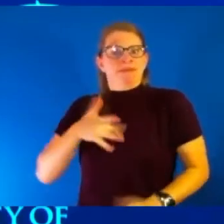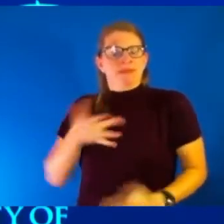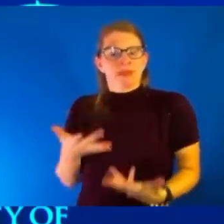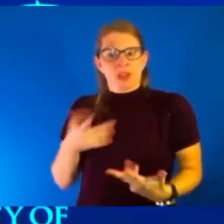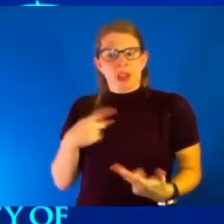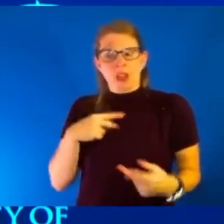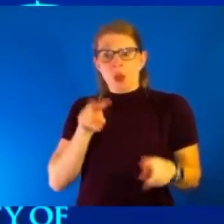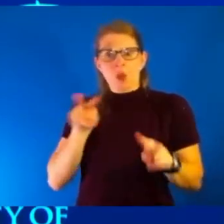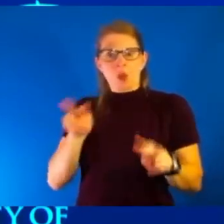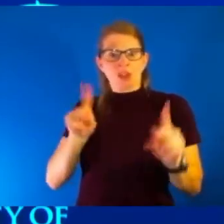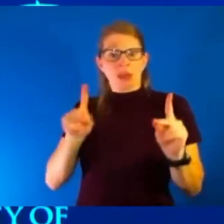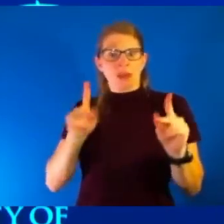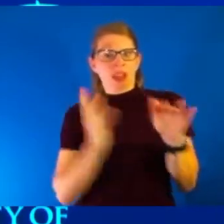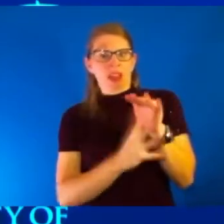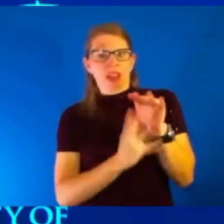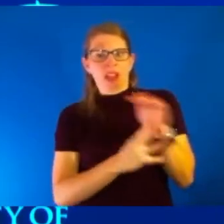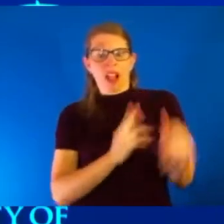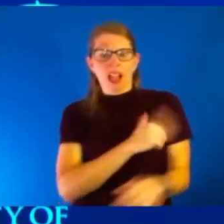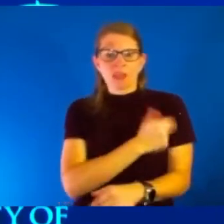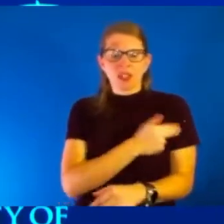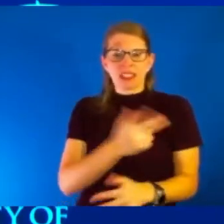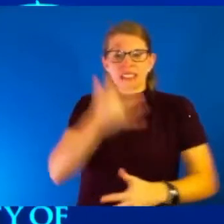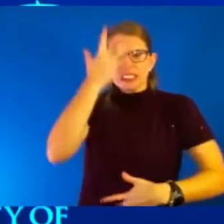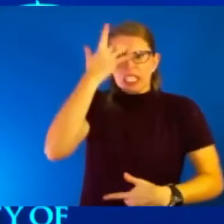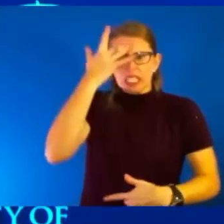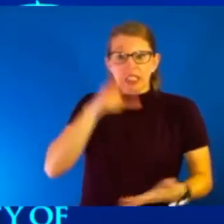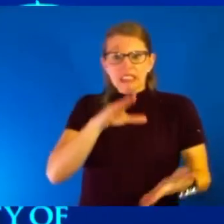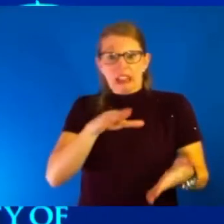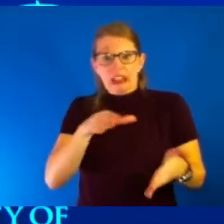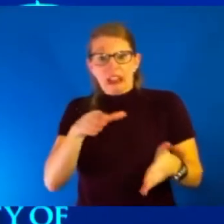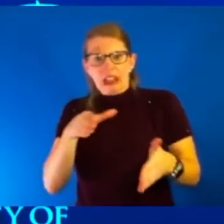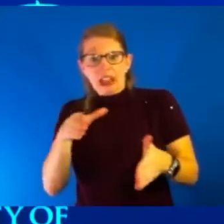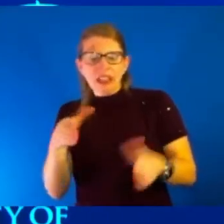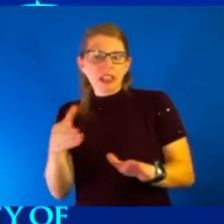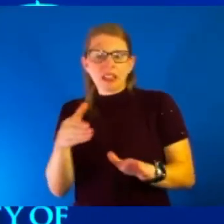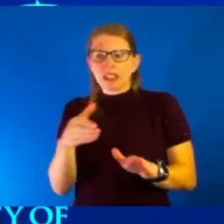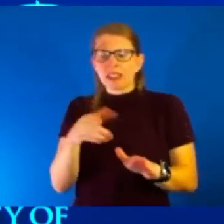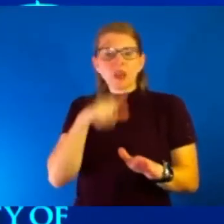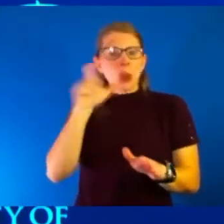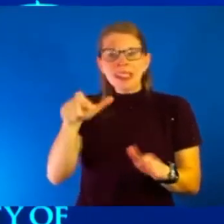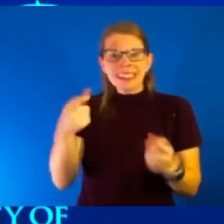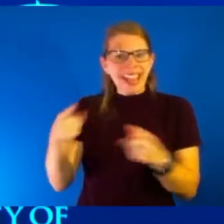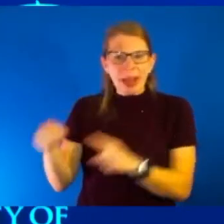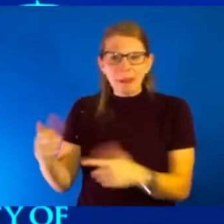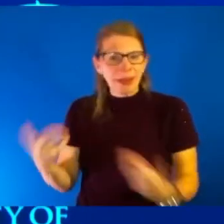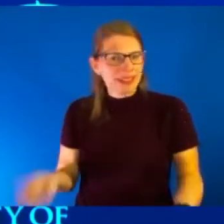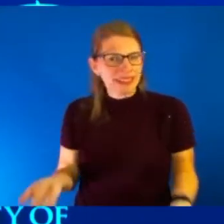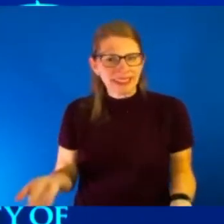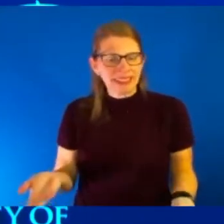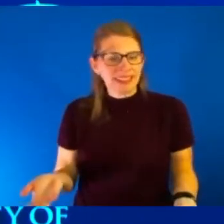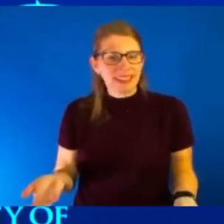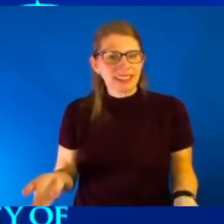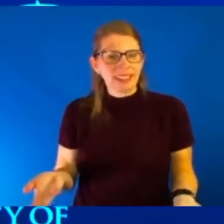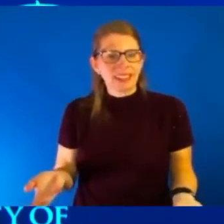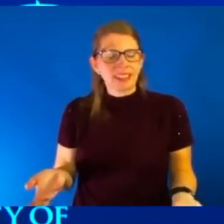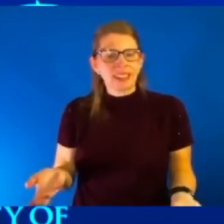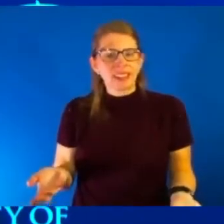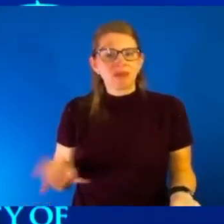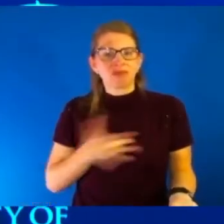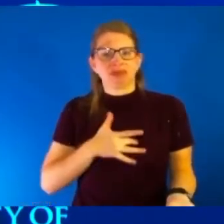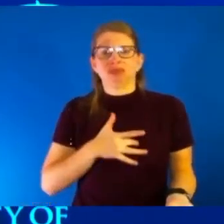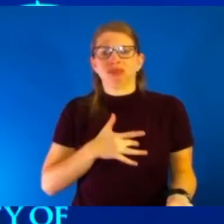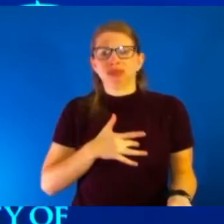the hospital and they're sick, they're dying. And that doesn't need to be so. That's the part that really hurts. It